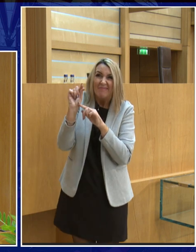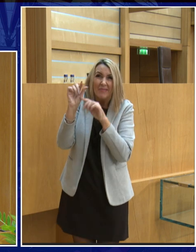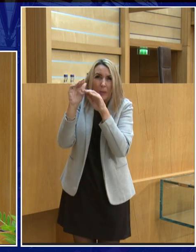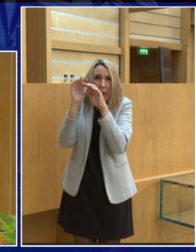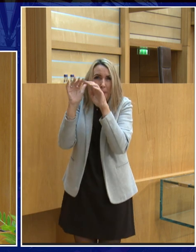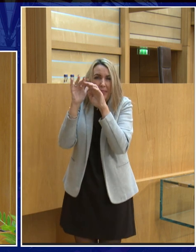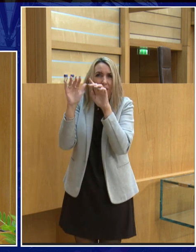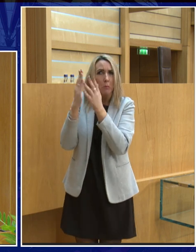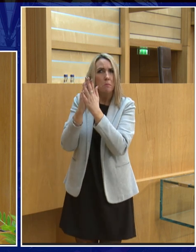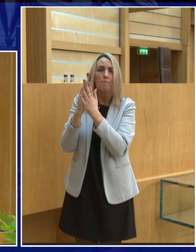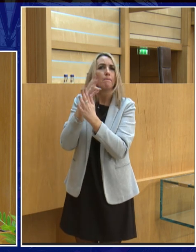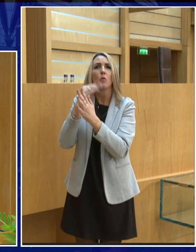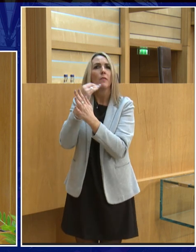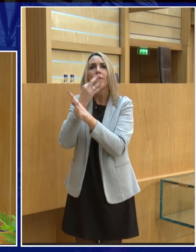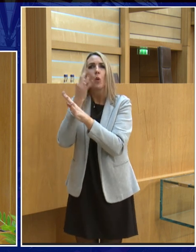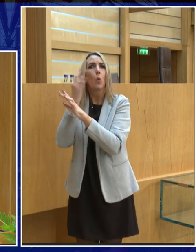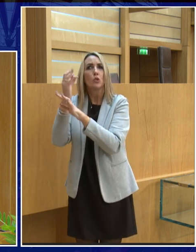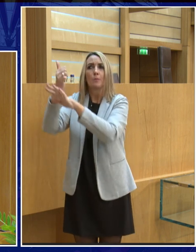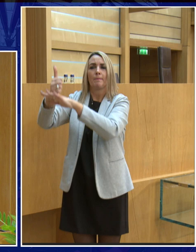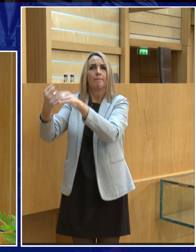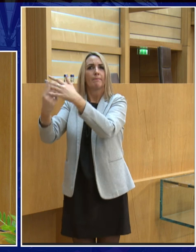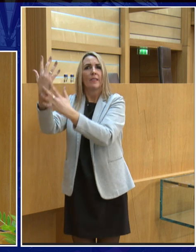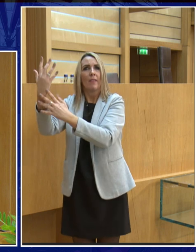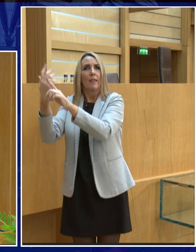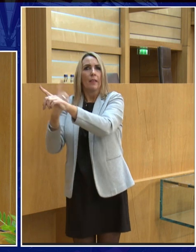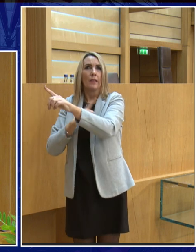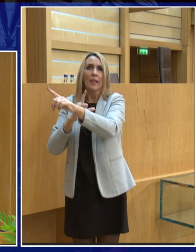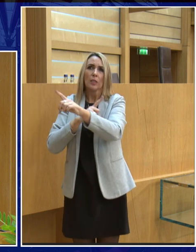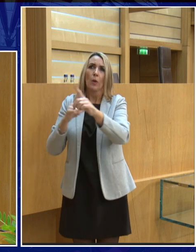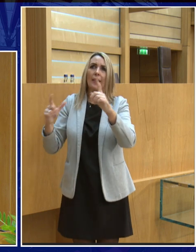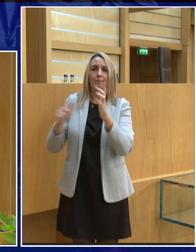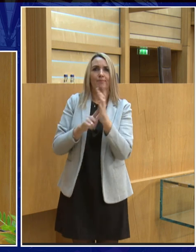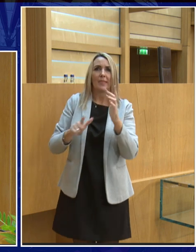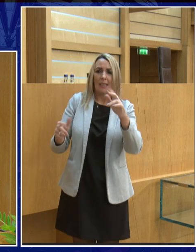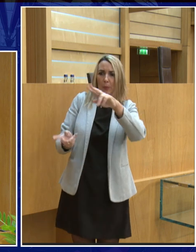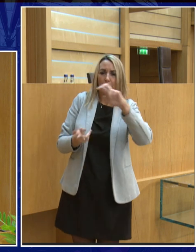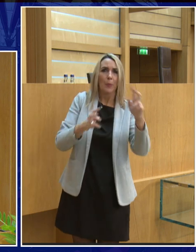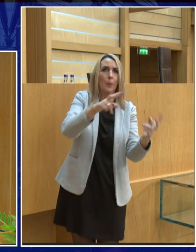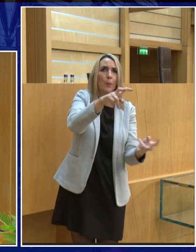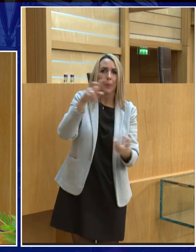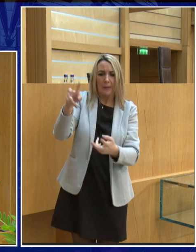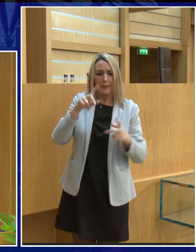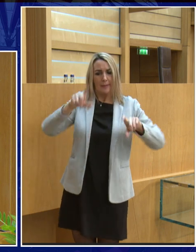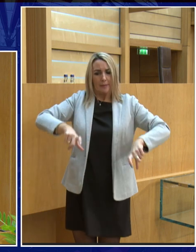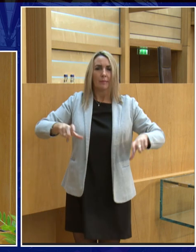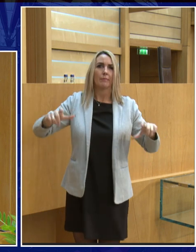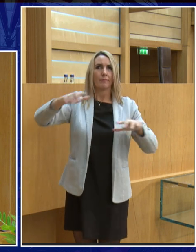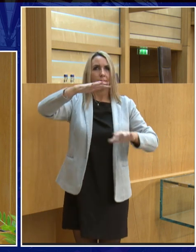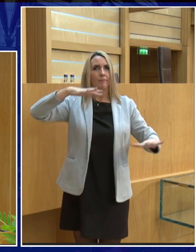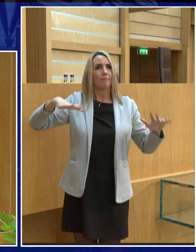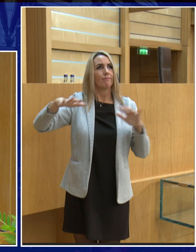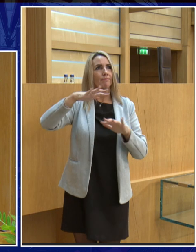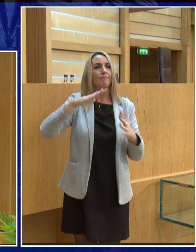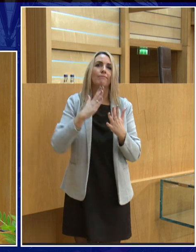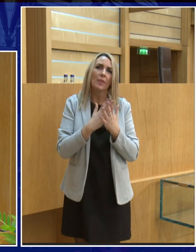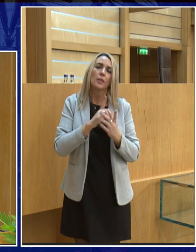much smaller and also our gravitational our magnetic field around the earth helps us contain our atmosphere so